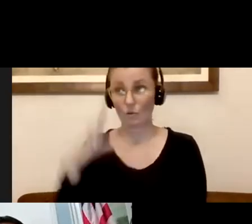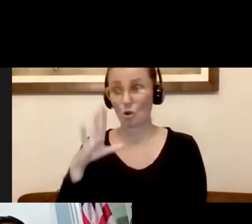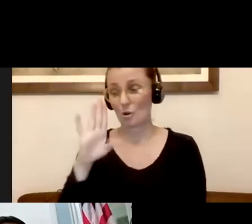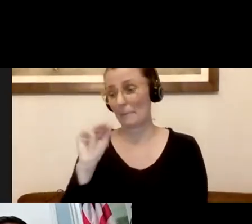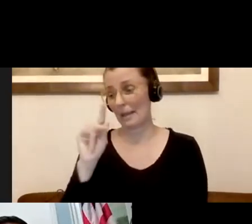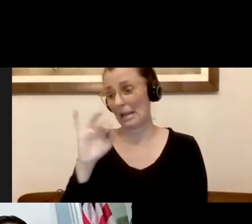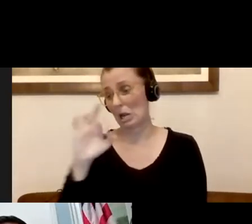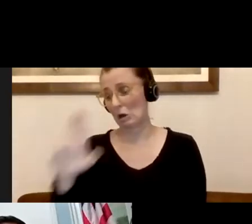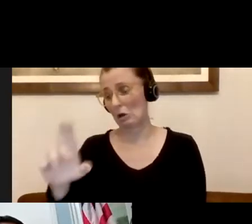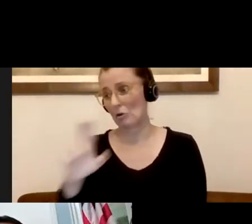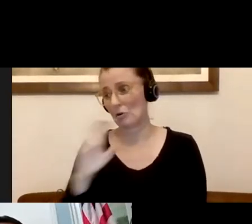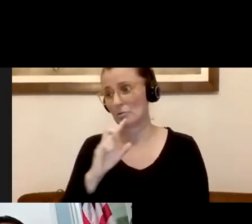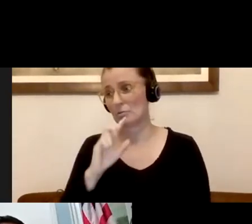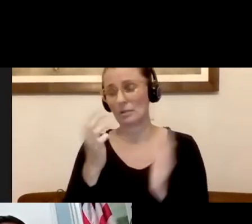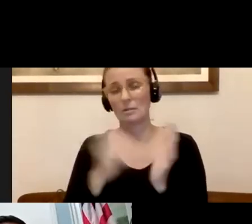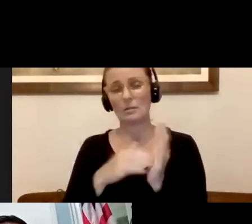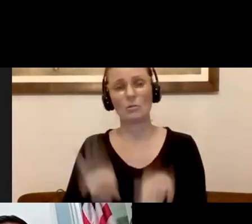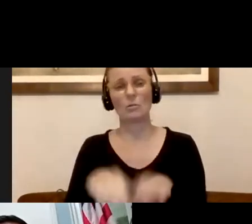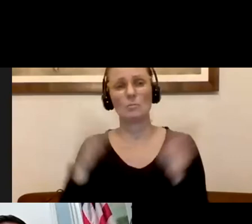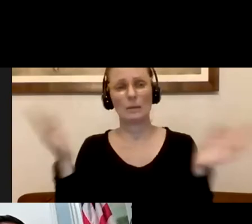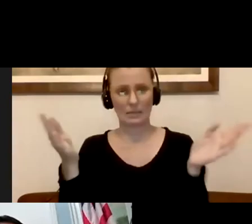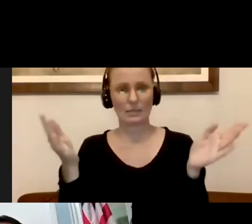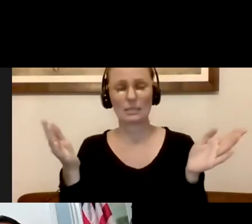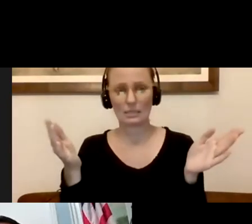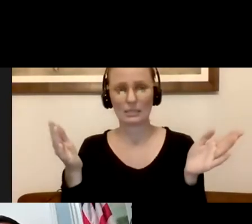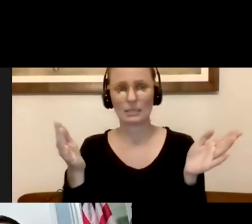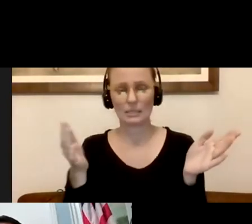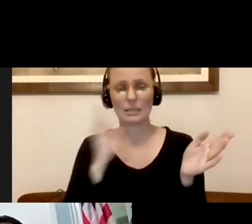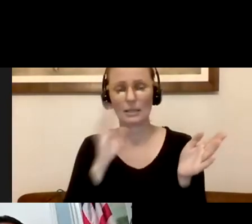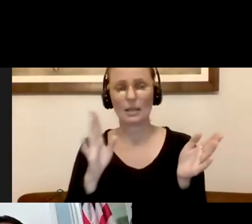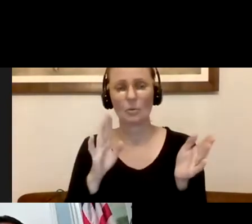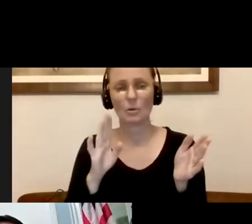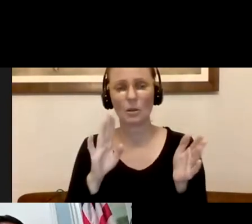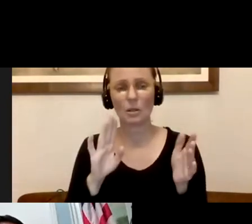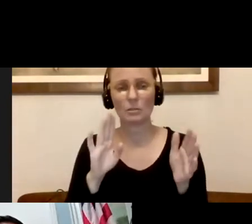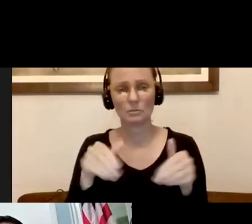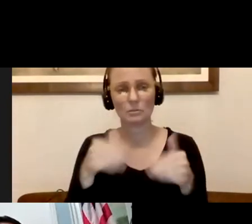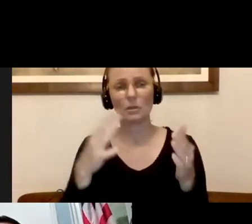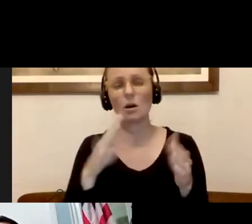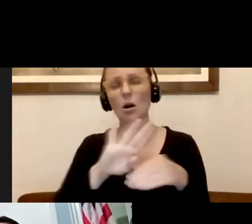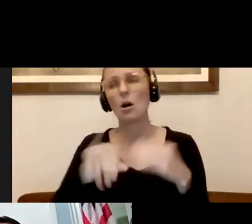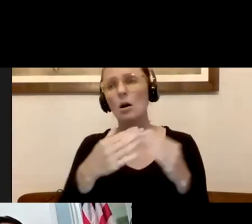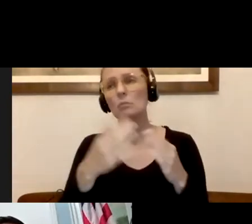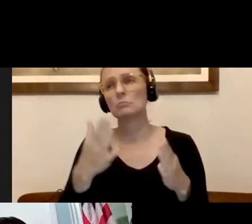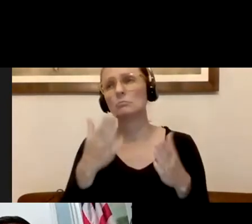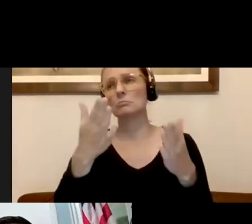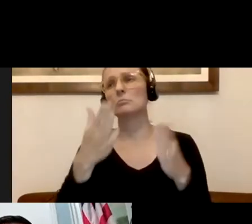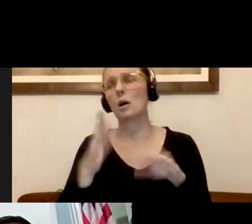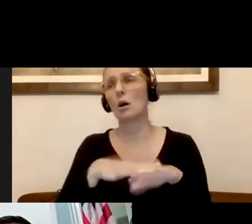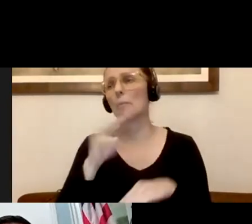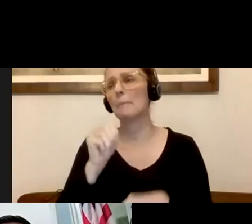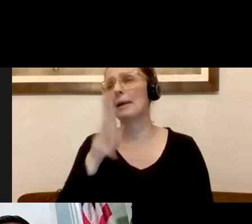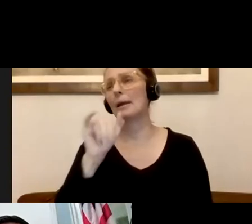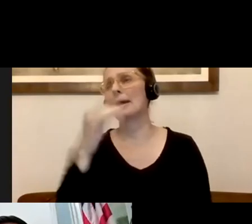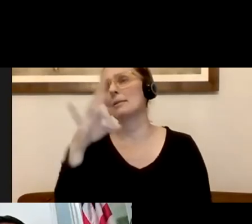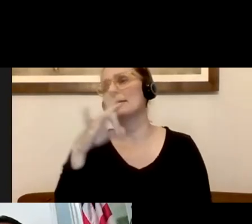reopening to advisory task force a couple of weeks ago. They will present all recommendations to the governor by May 18th. The first phase of